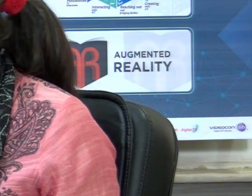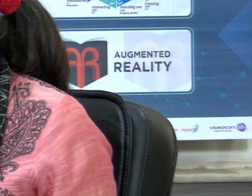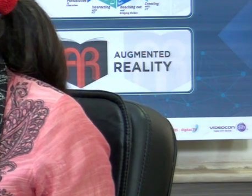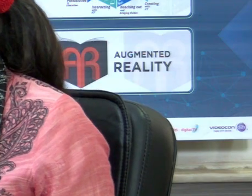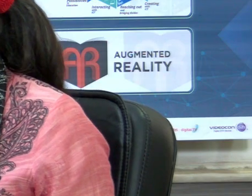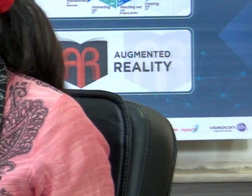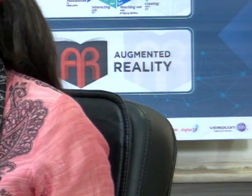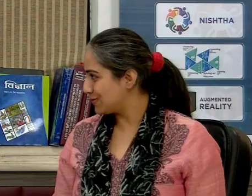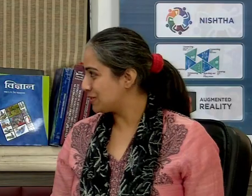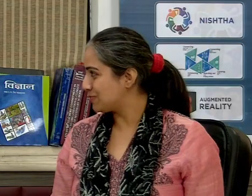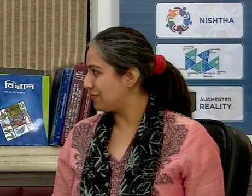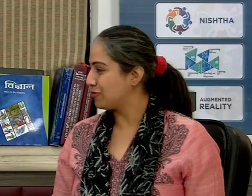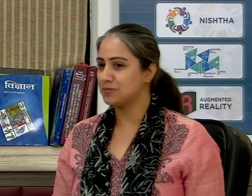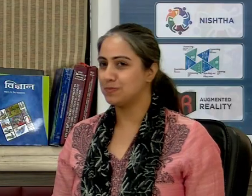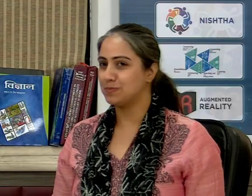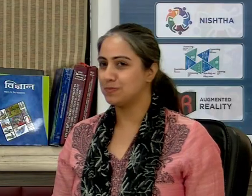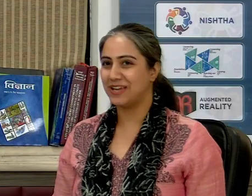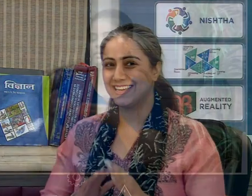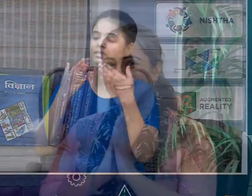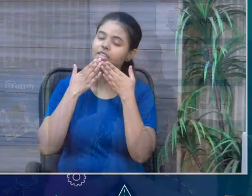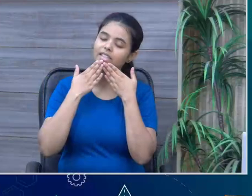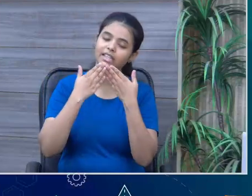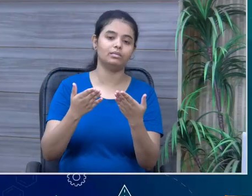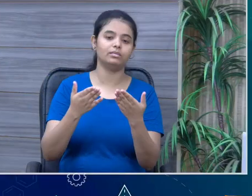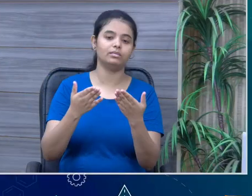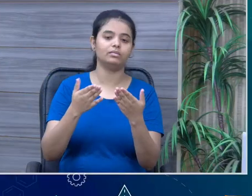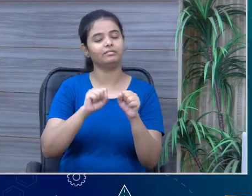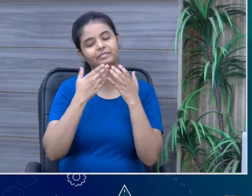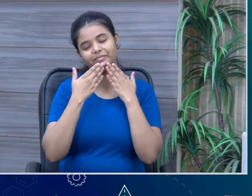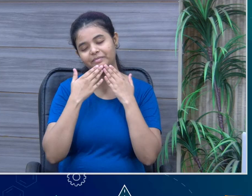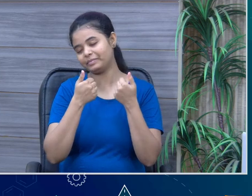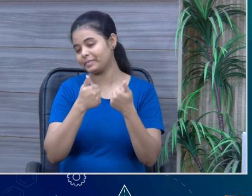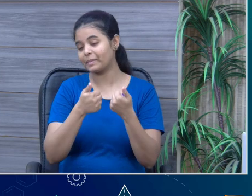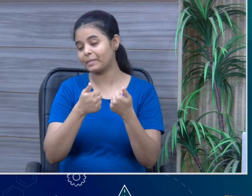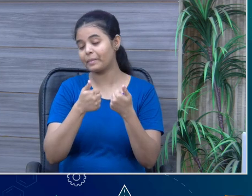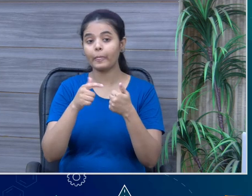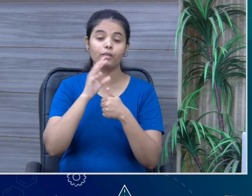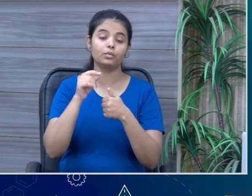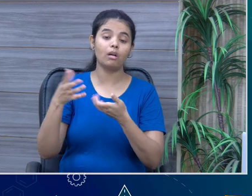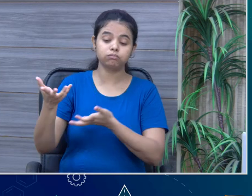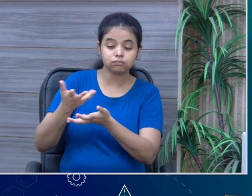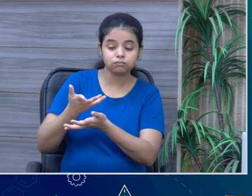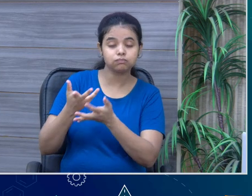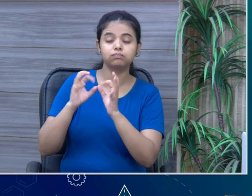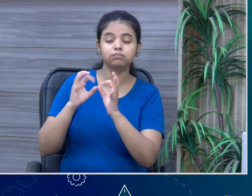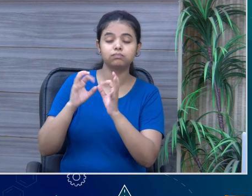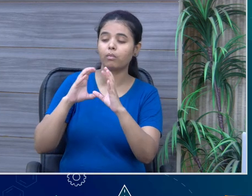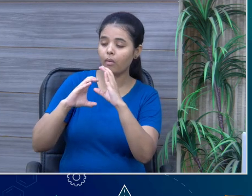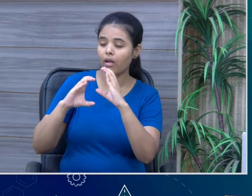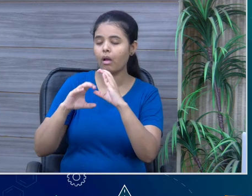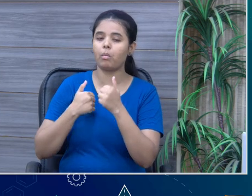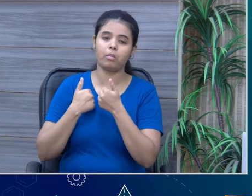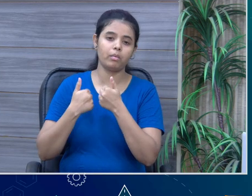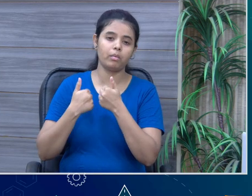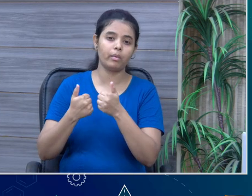our guest here. Thank you so much, ma'am, for explaining. Thank Thank you. Thank you. This was a wonderful conversation, and I am sure